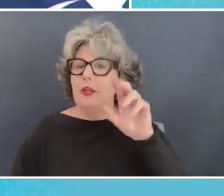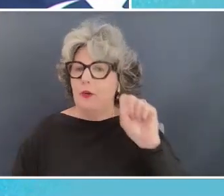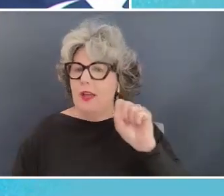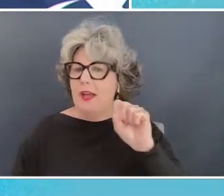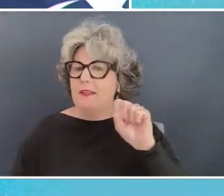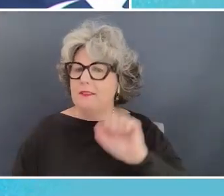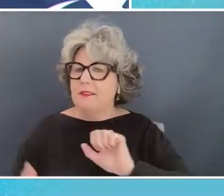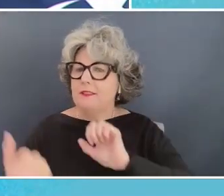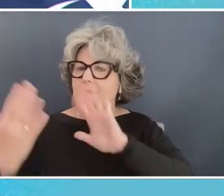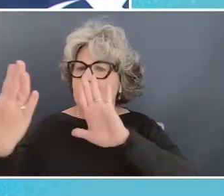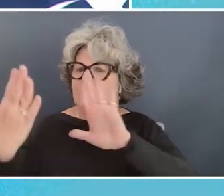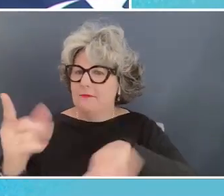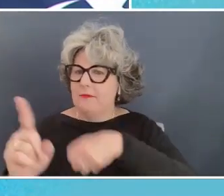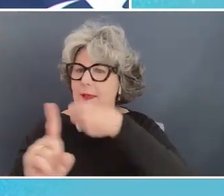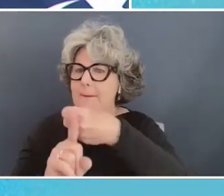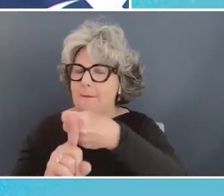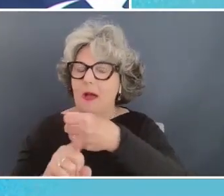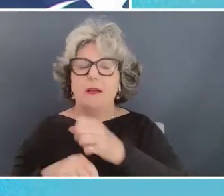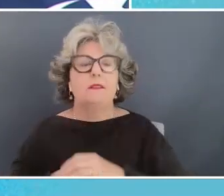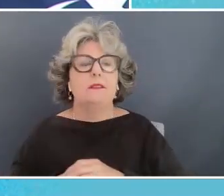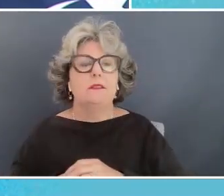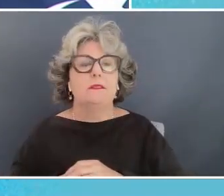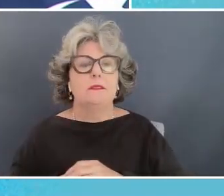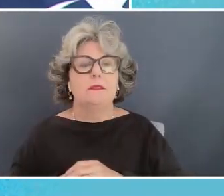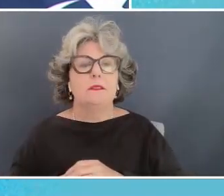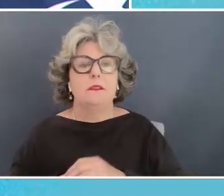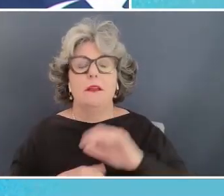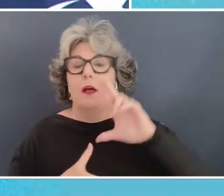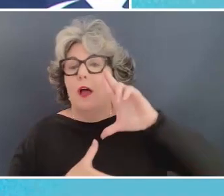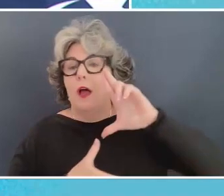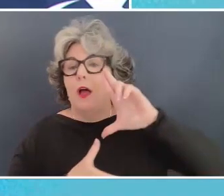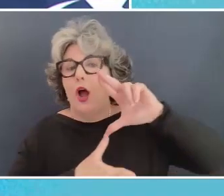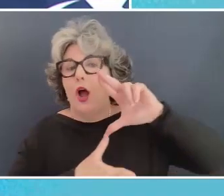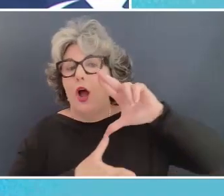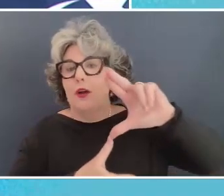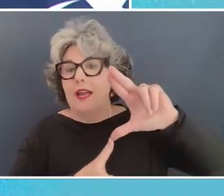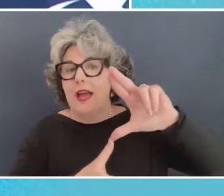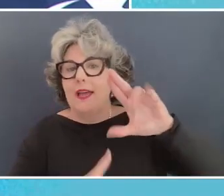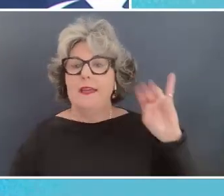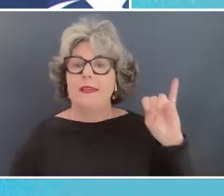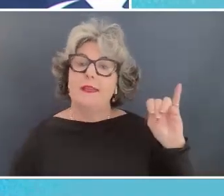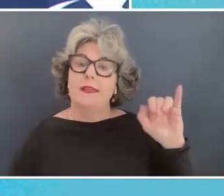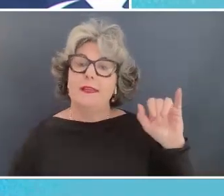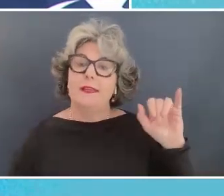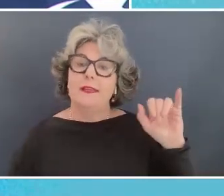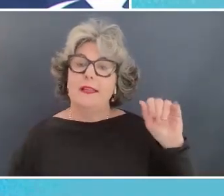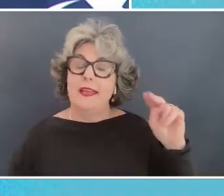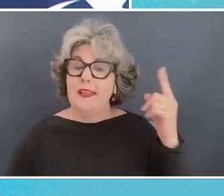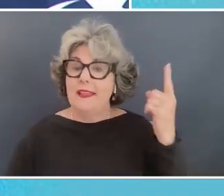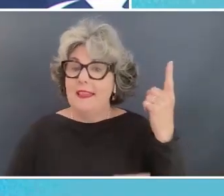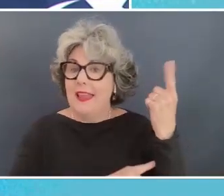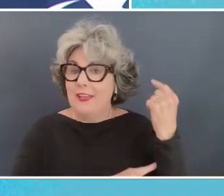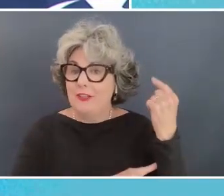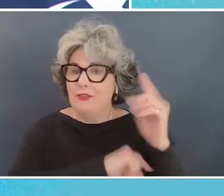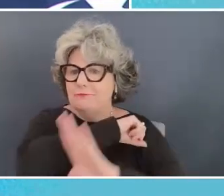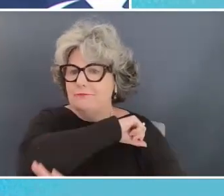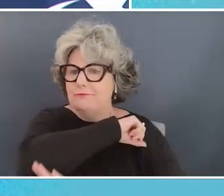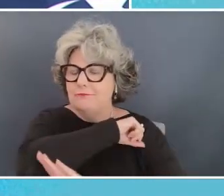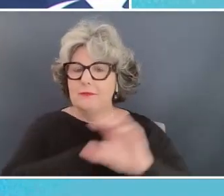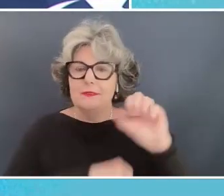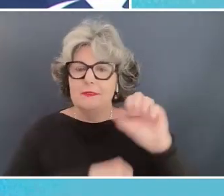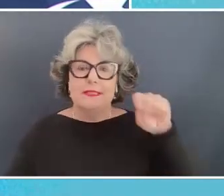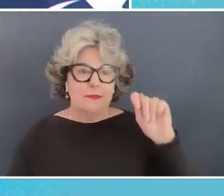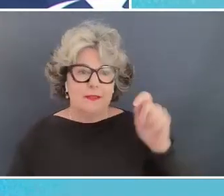i mean if you think of hurricane yan last year uh in september and the impacts in uh